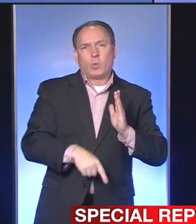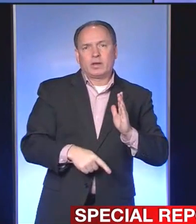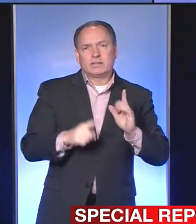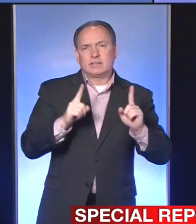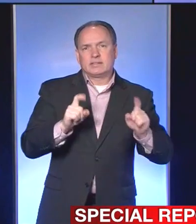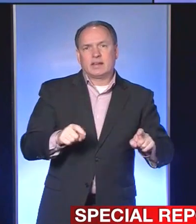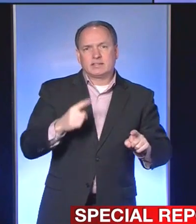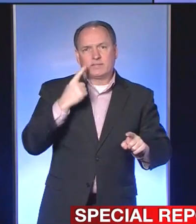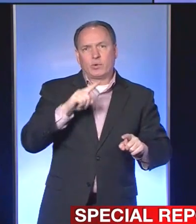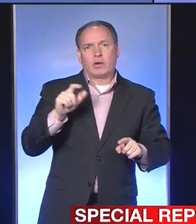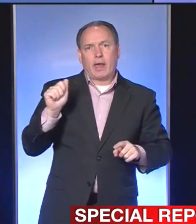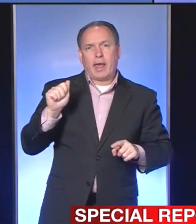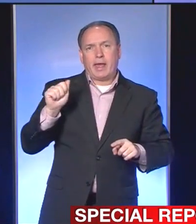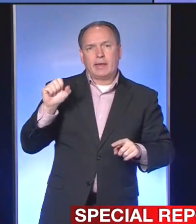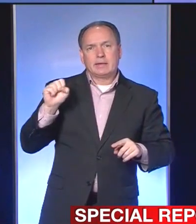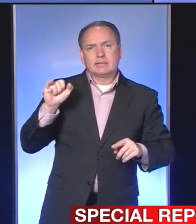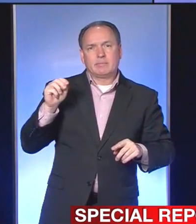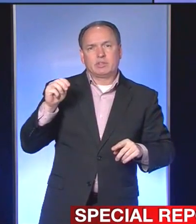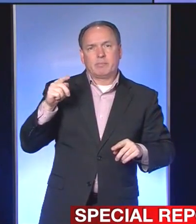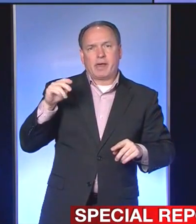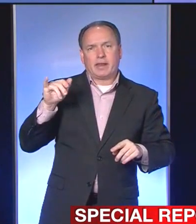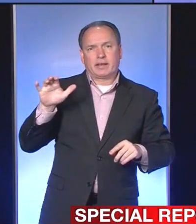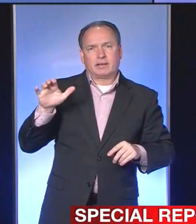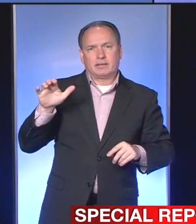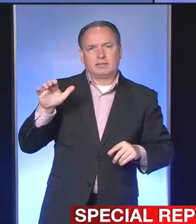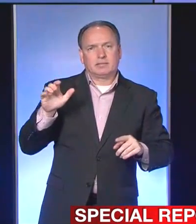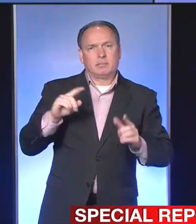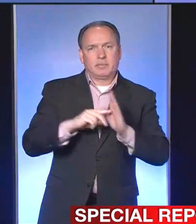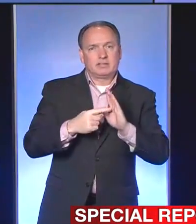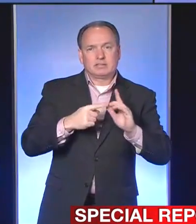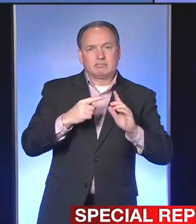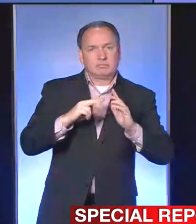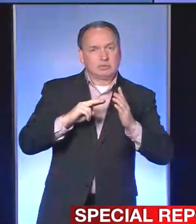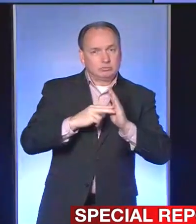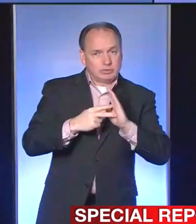asymptomatic patients? Or does that not exist?